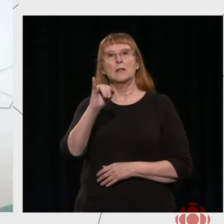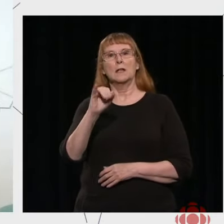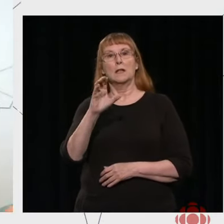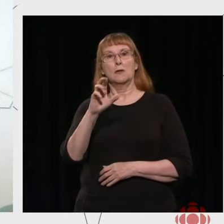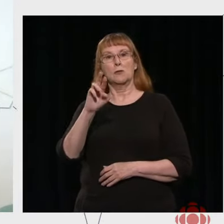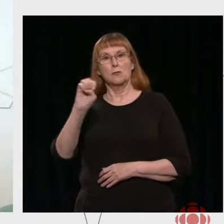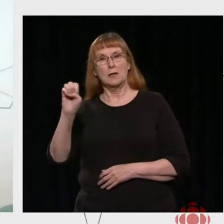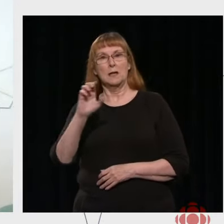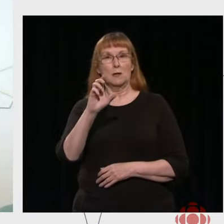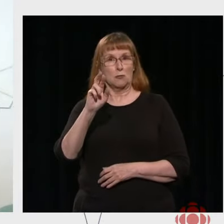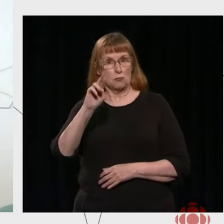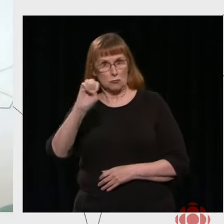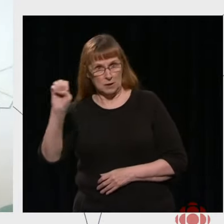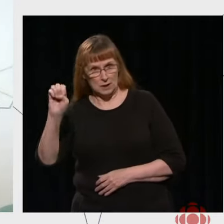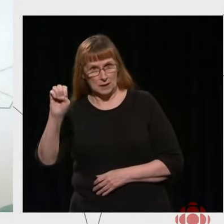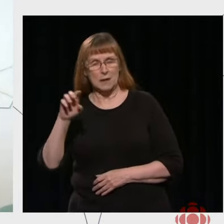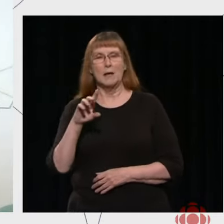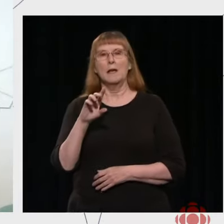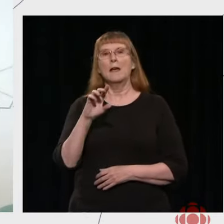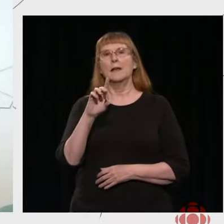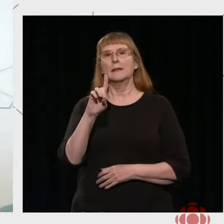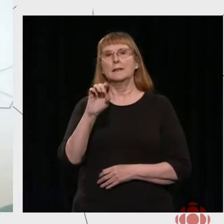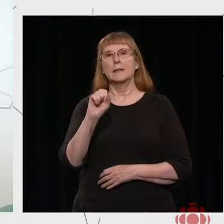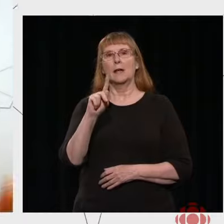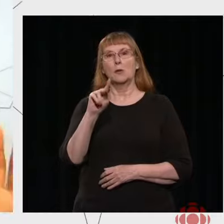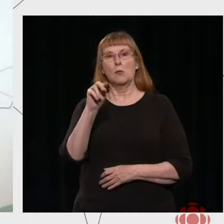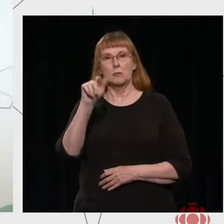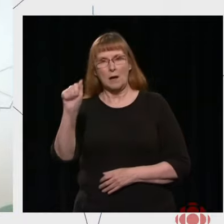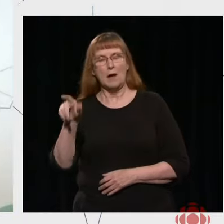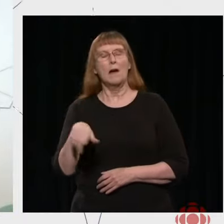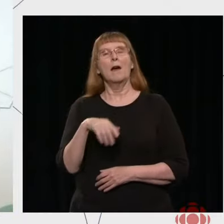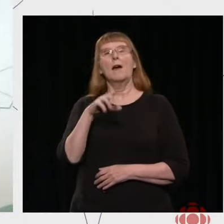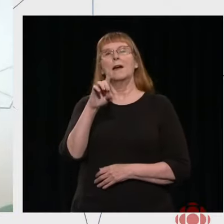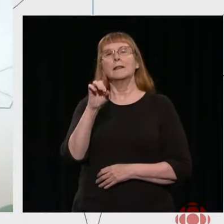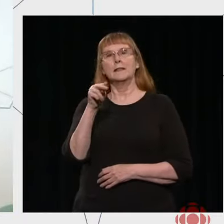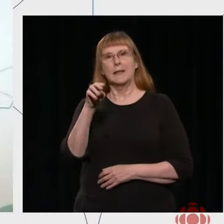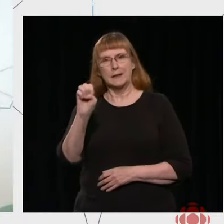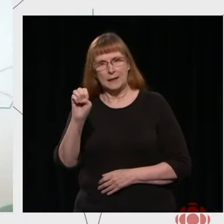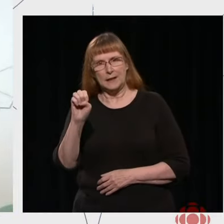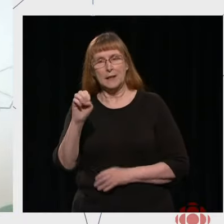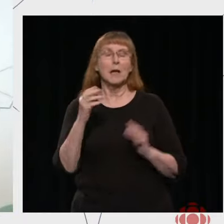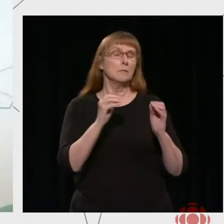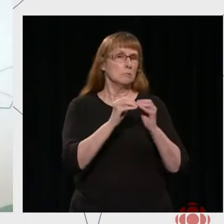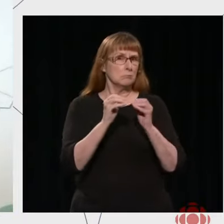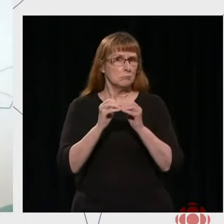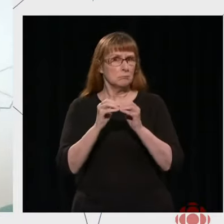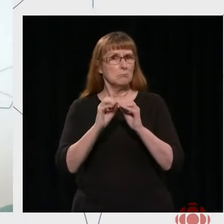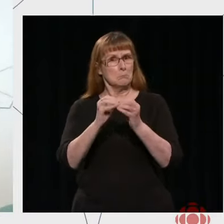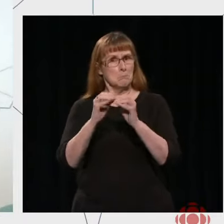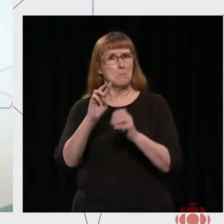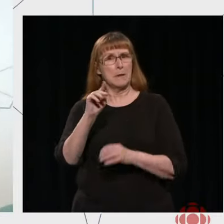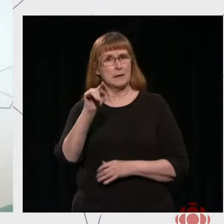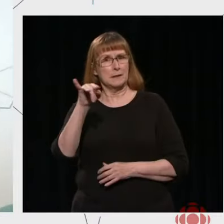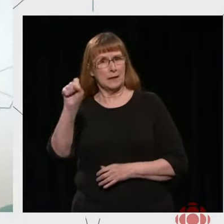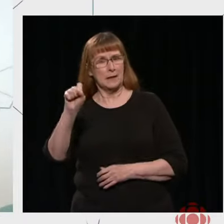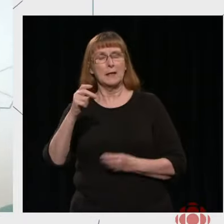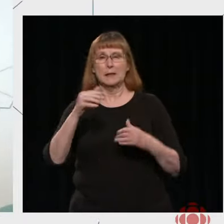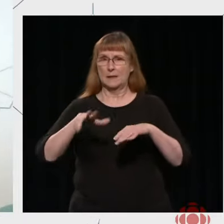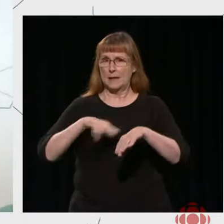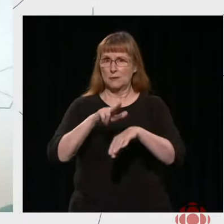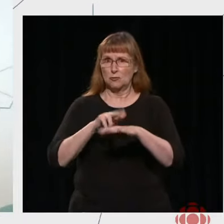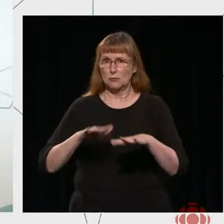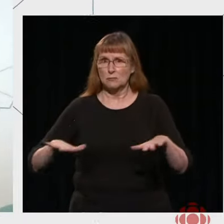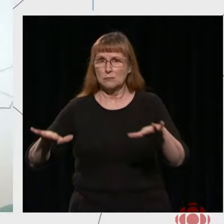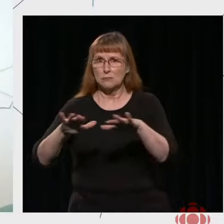and the Cree, the Métis Nation. The loan is pretty loaded, but you know what? We are absolutely